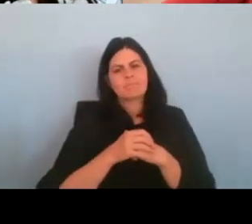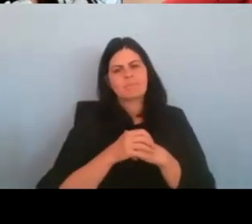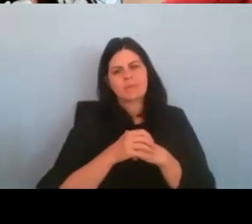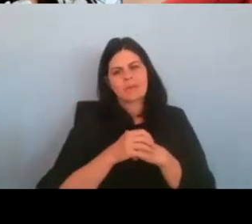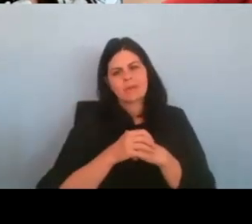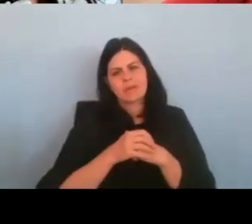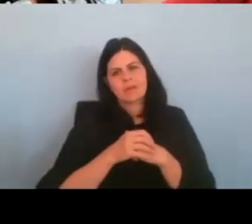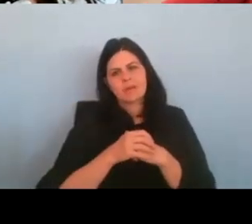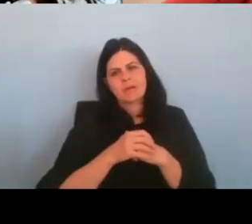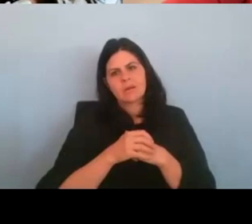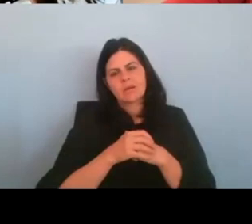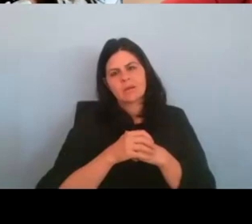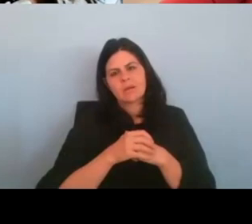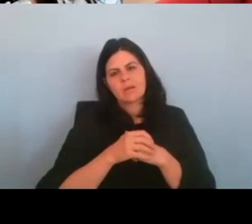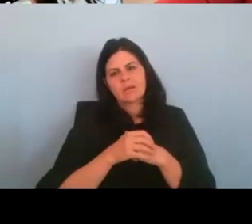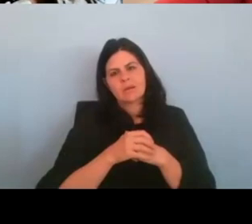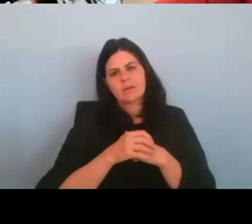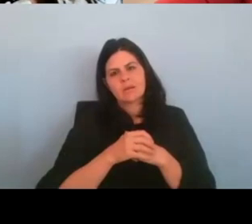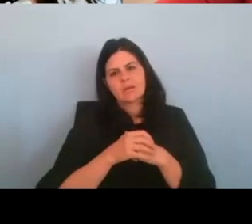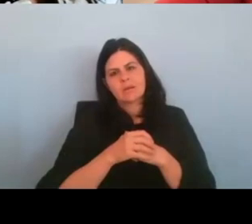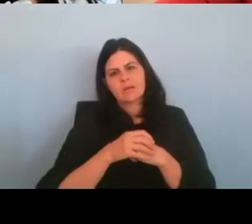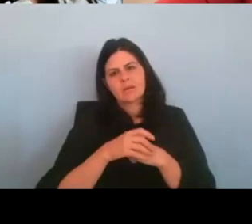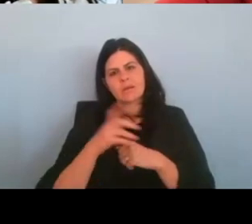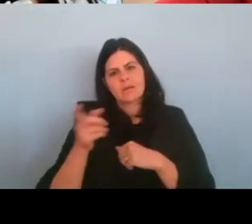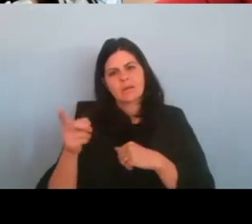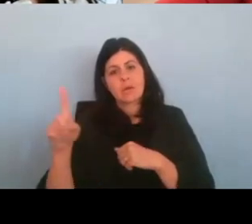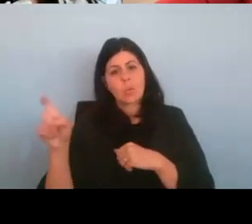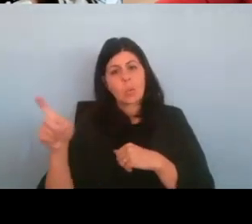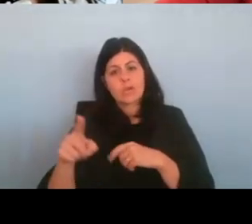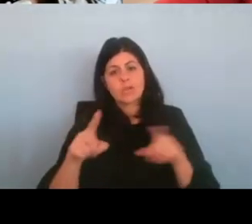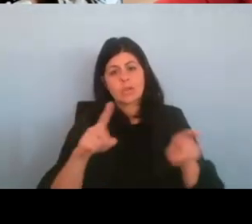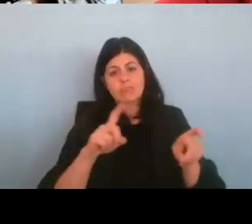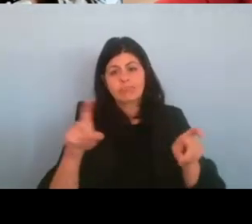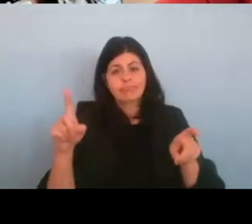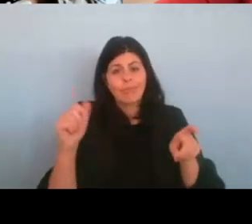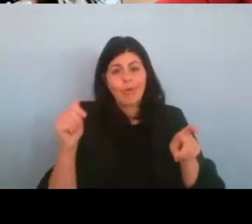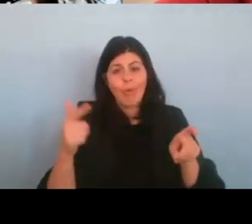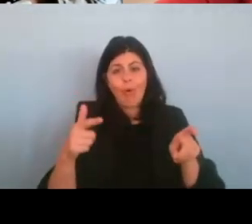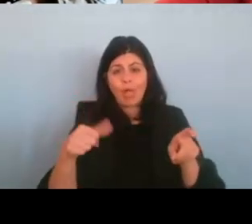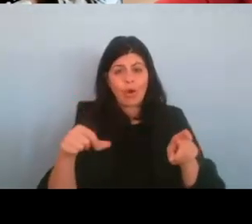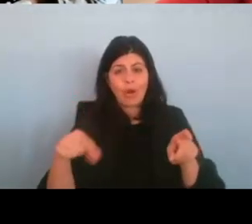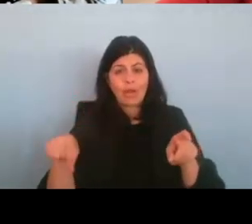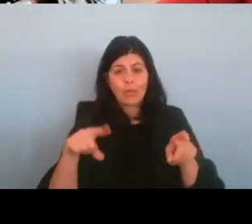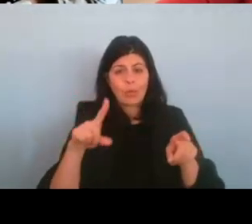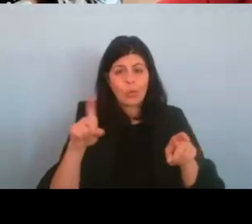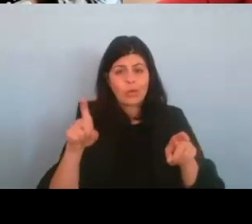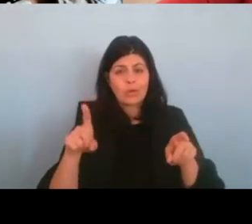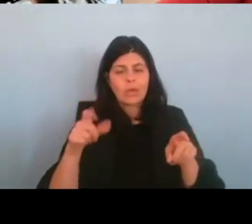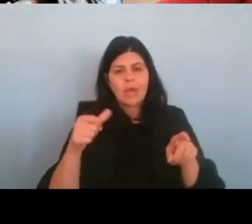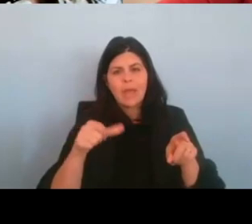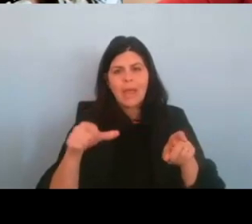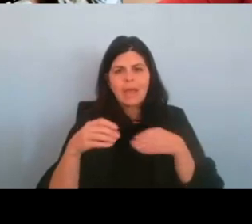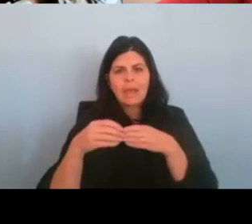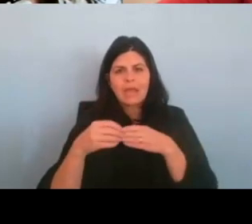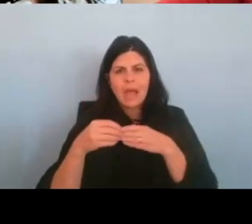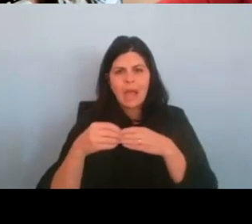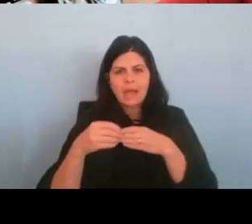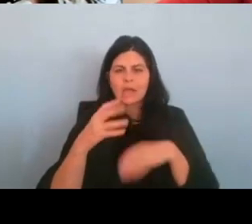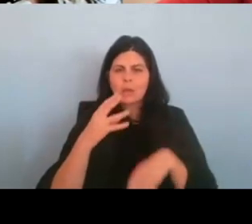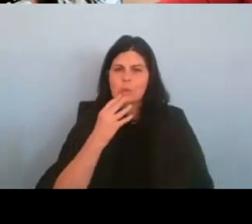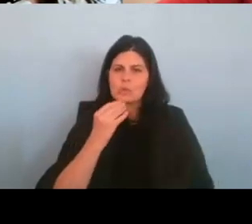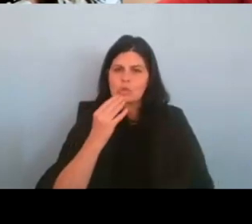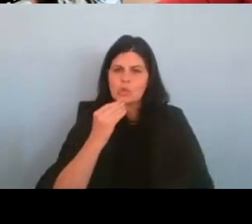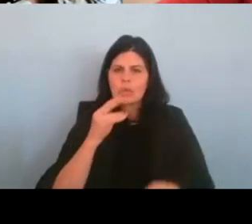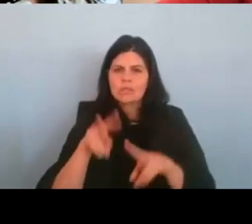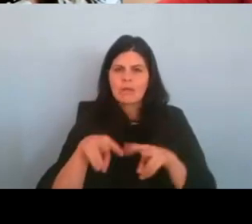And then this is a question for all of you or any of you, were there any guiding Jewish values that